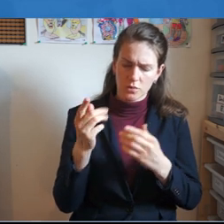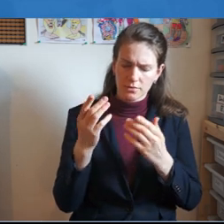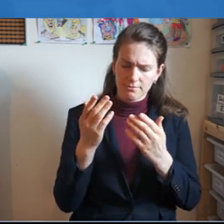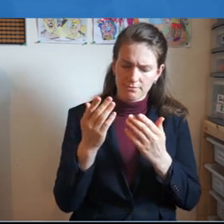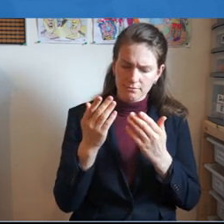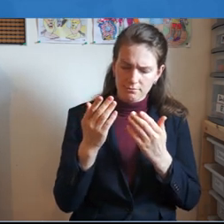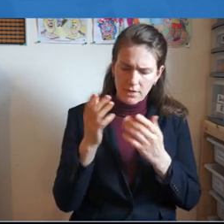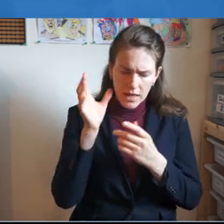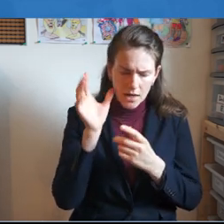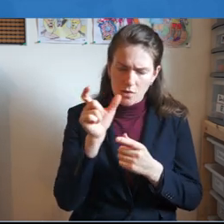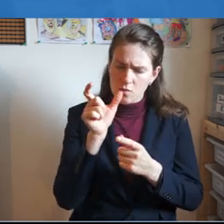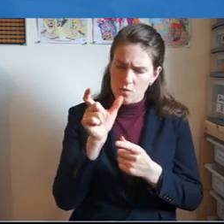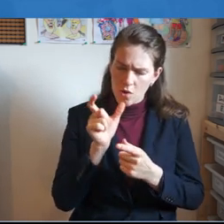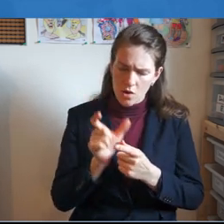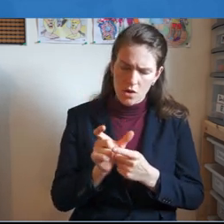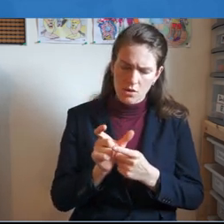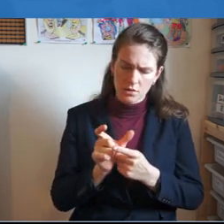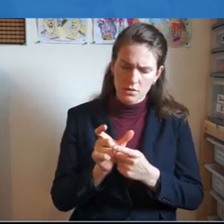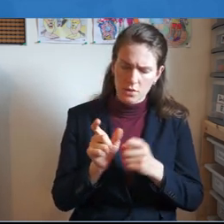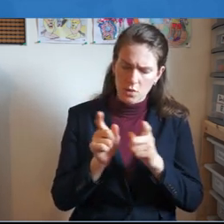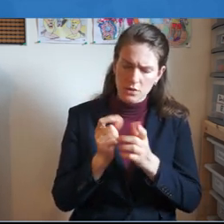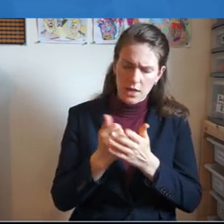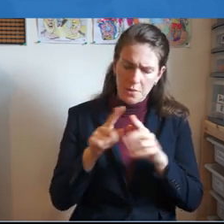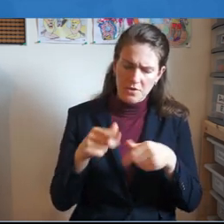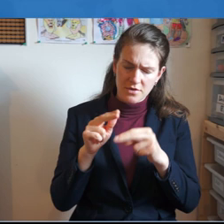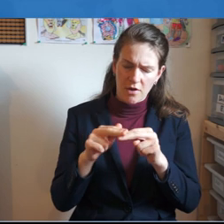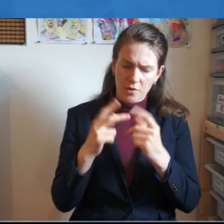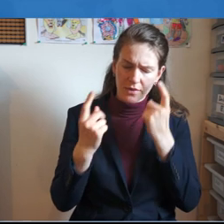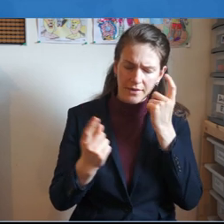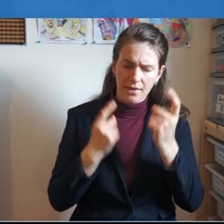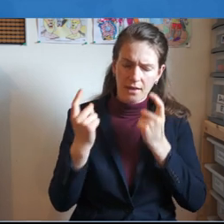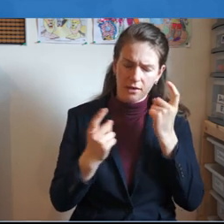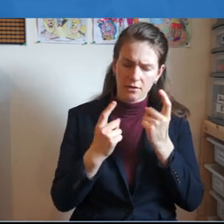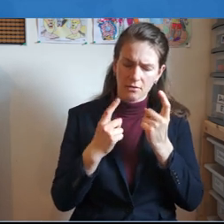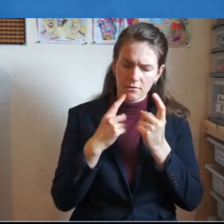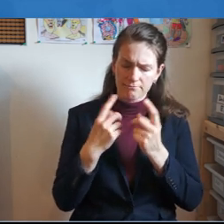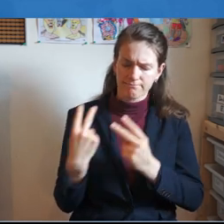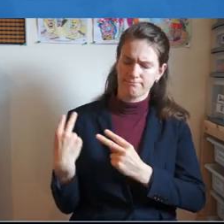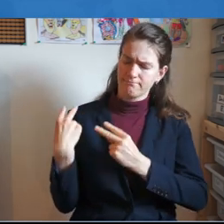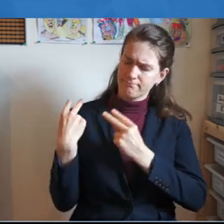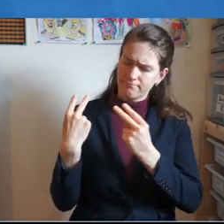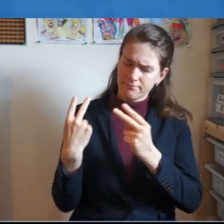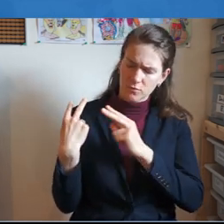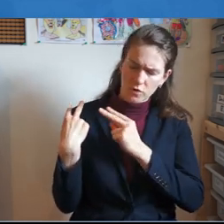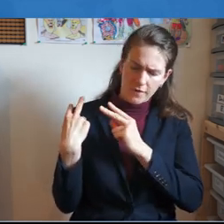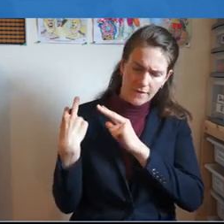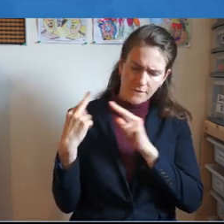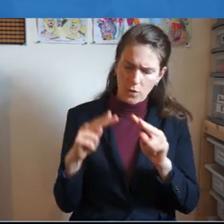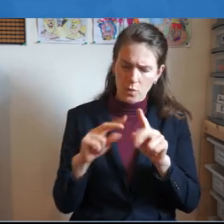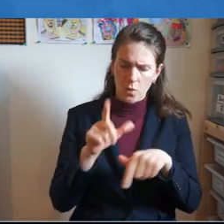worship thee and to hear thy word and help us our Father as we think of the revision of